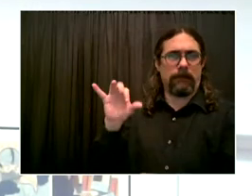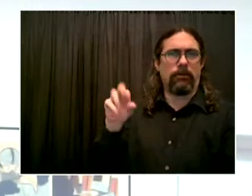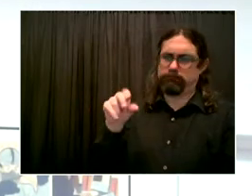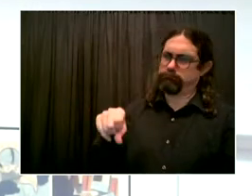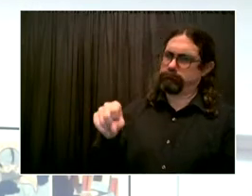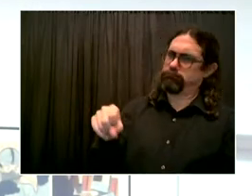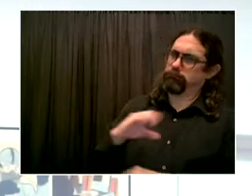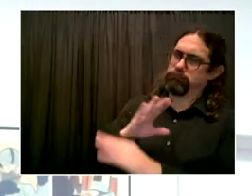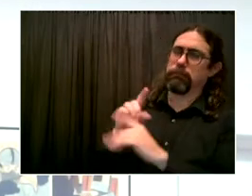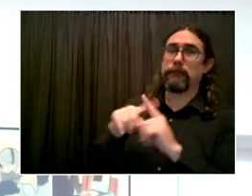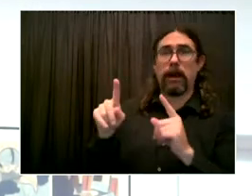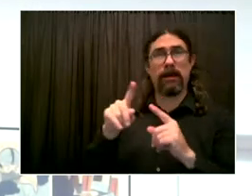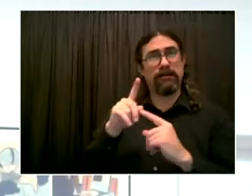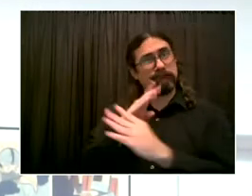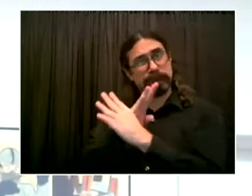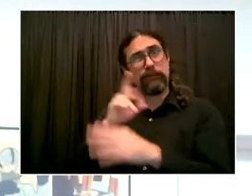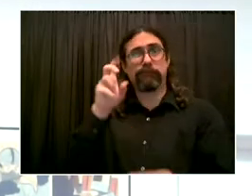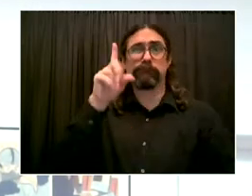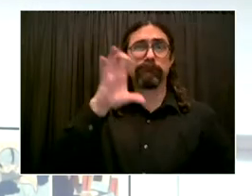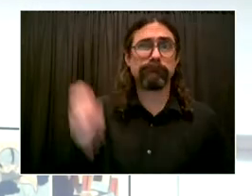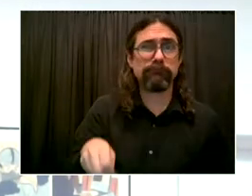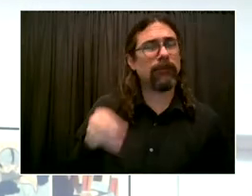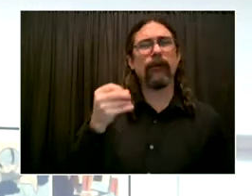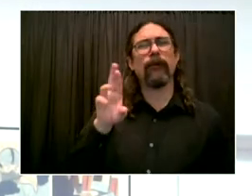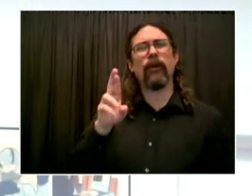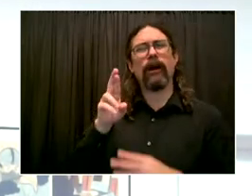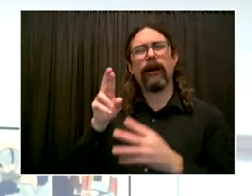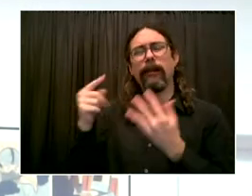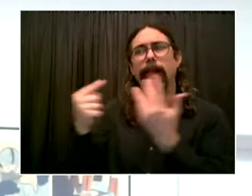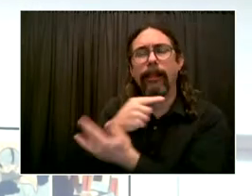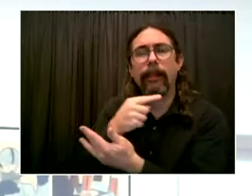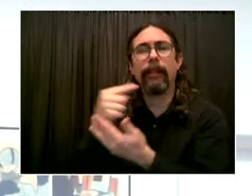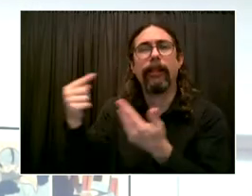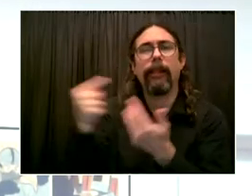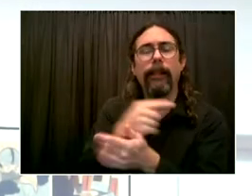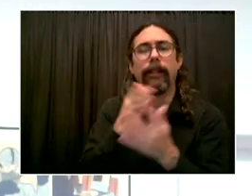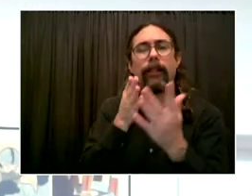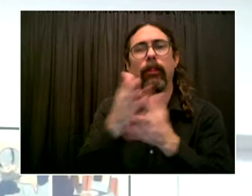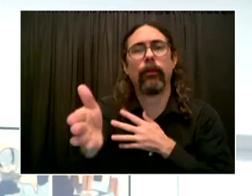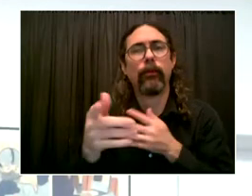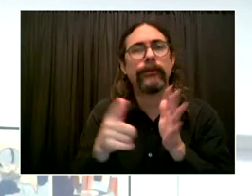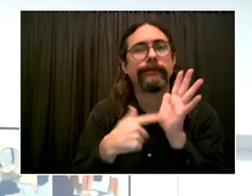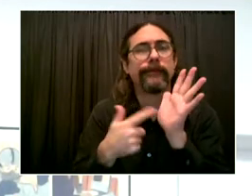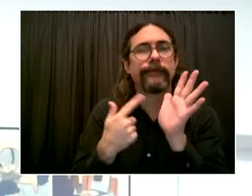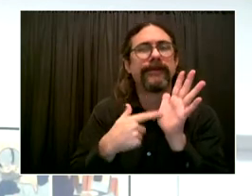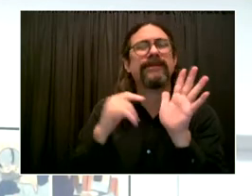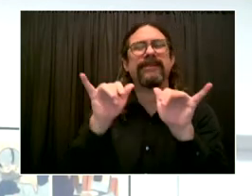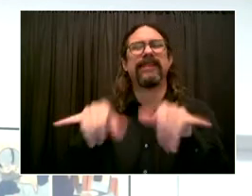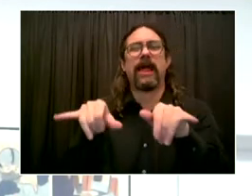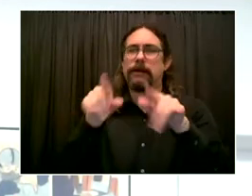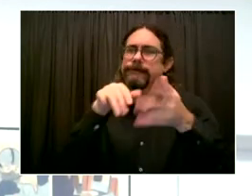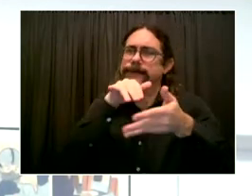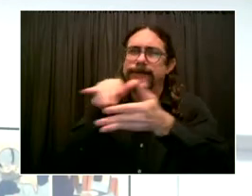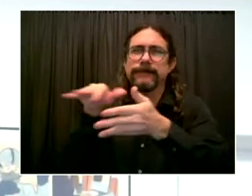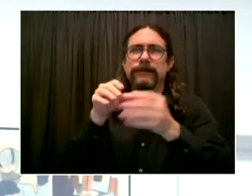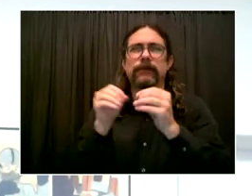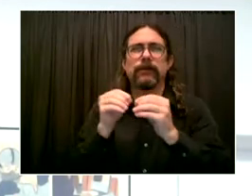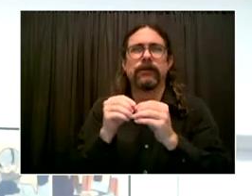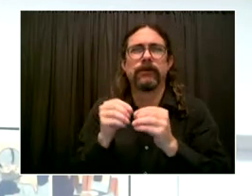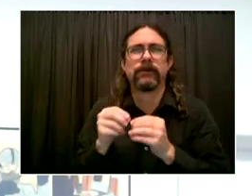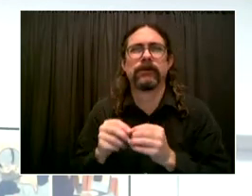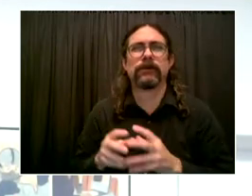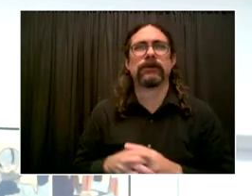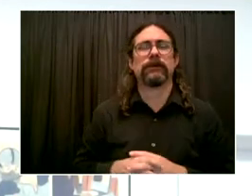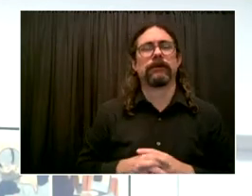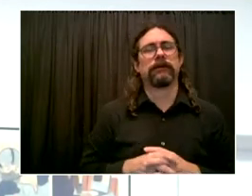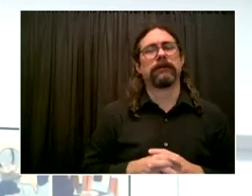unvaccinated New Yorkers were nearly seven times more likely to be infected than vaccinated residents. To summarize, we still